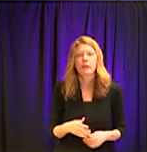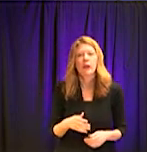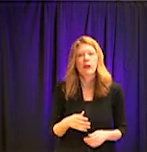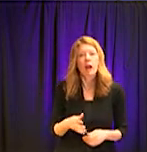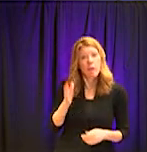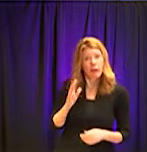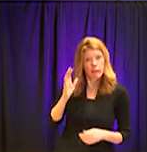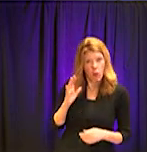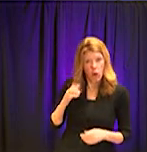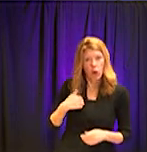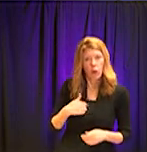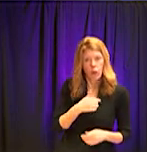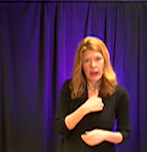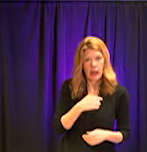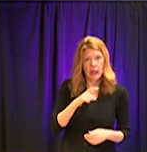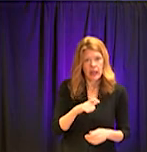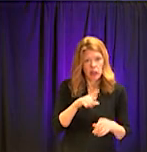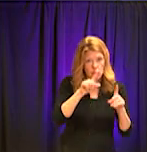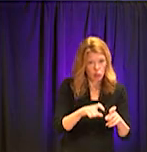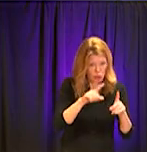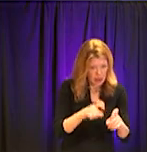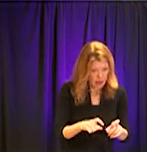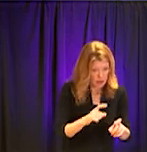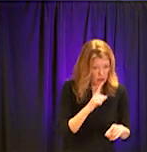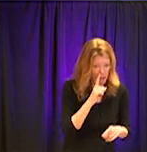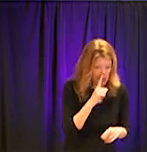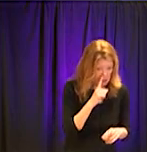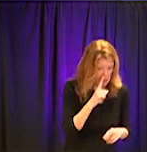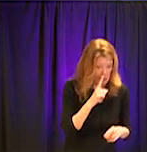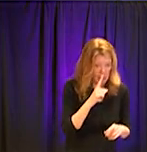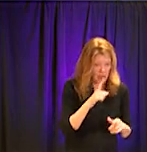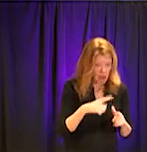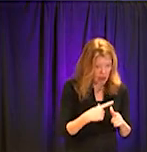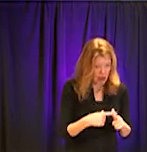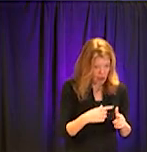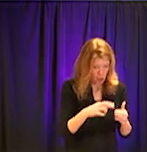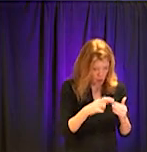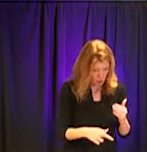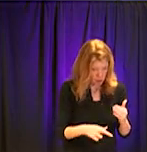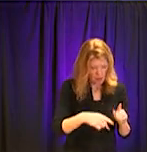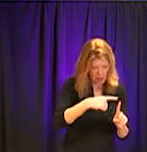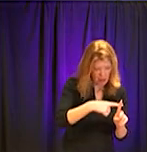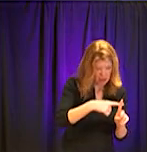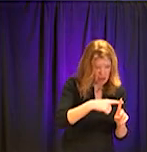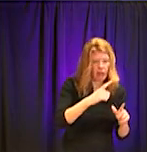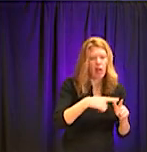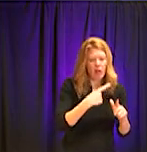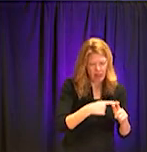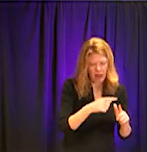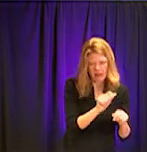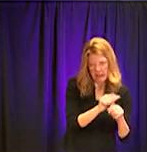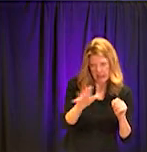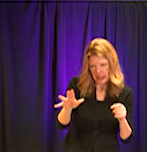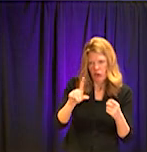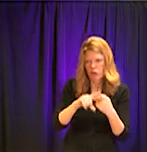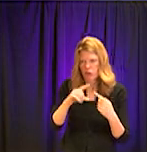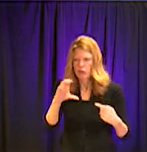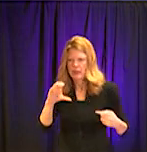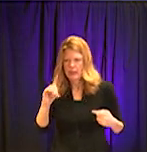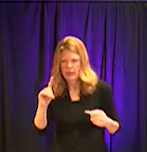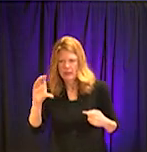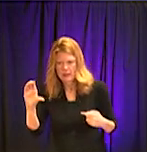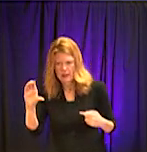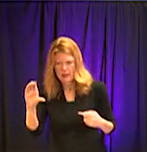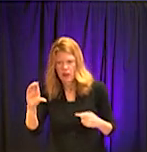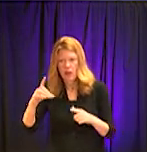CDC. And that was really, you know, delaying, um, results because obviously all, everyone in the nation is sending them all to the same lab. We have since